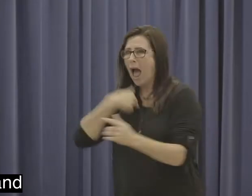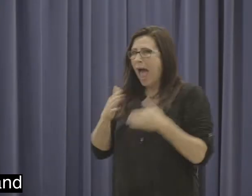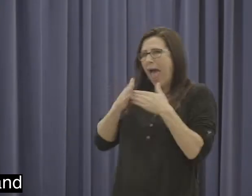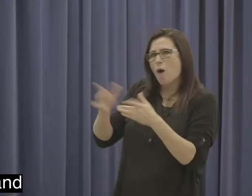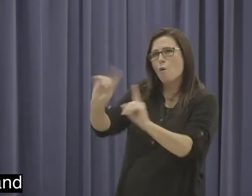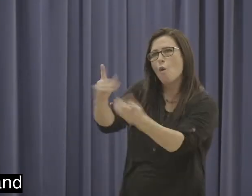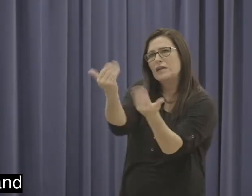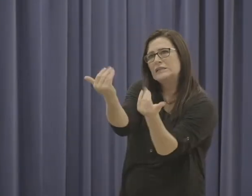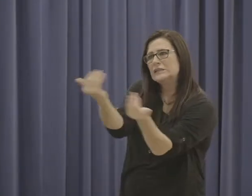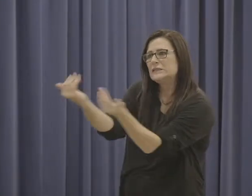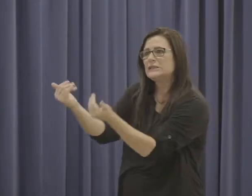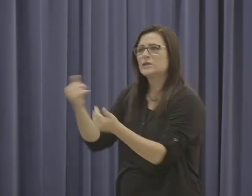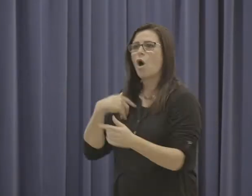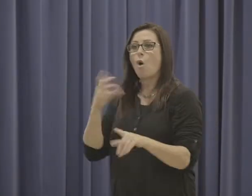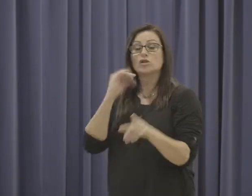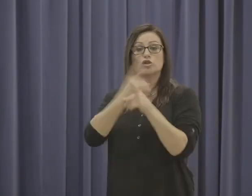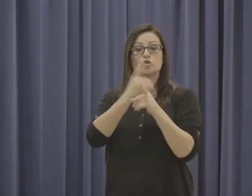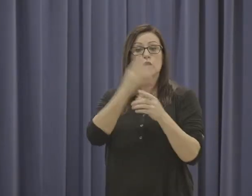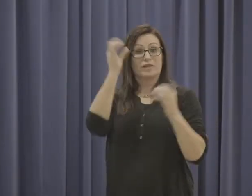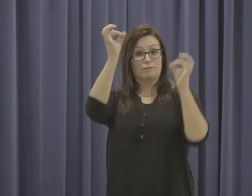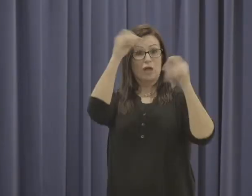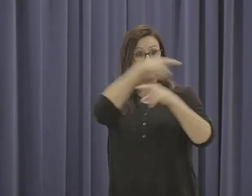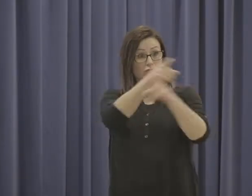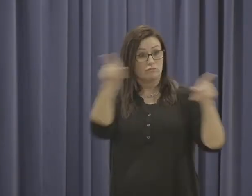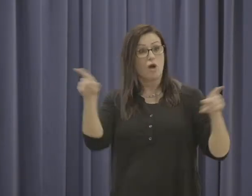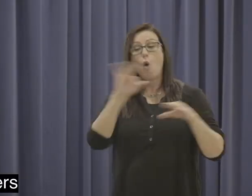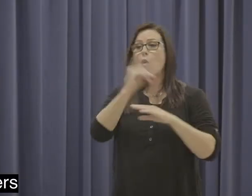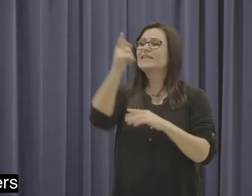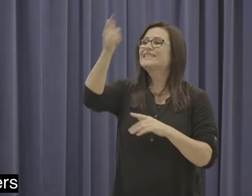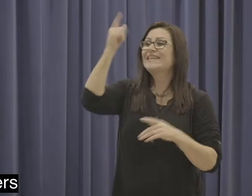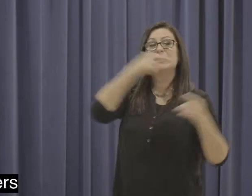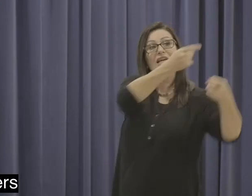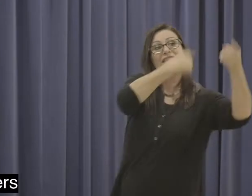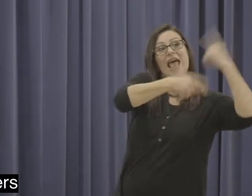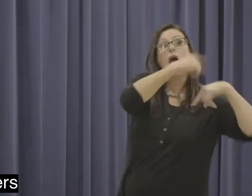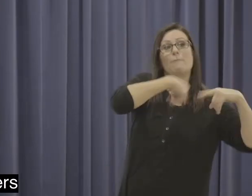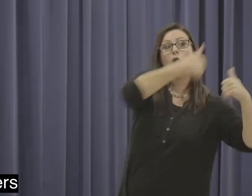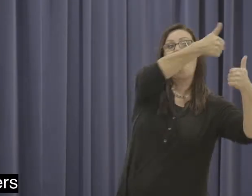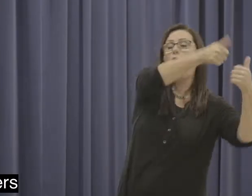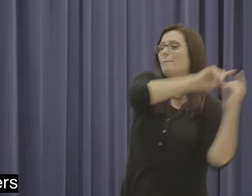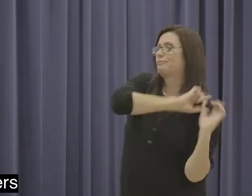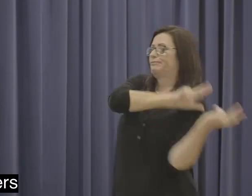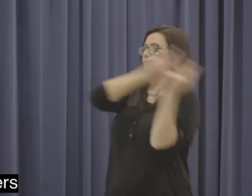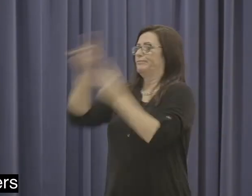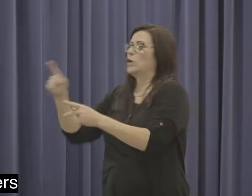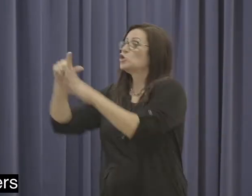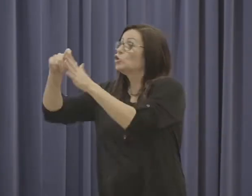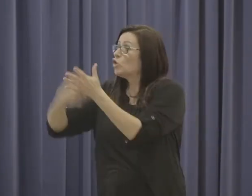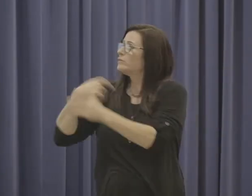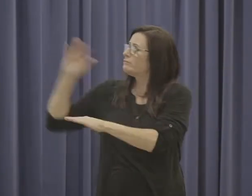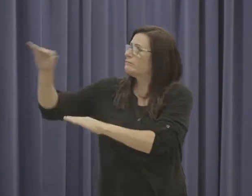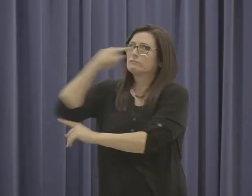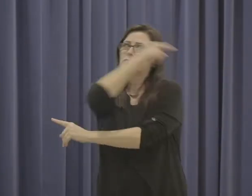I could do to help him. I'd also talk to the specialists on behalf of Mako about anything his teachers would report to me on